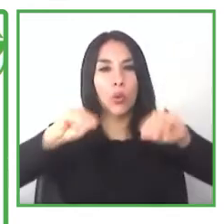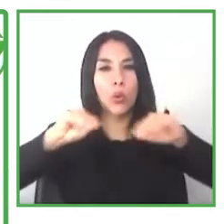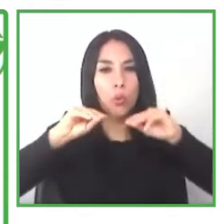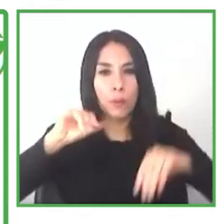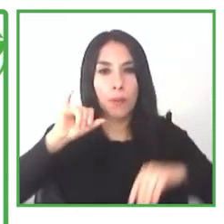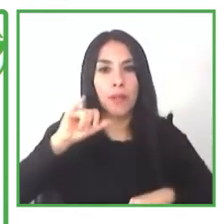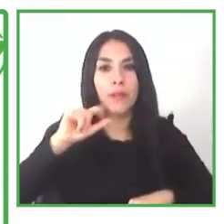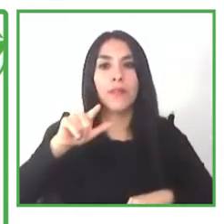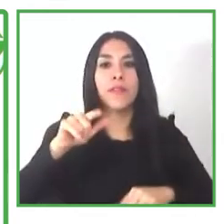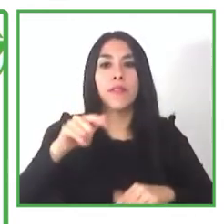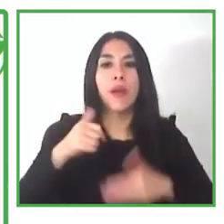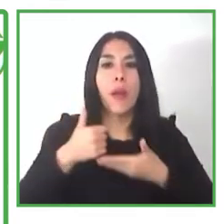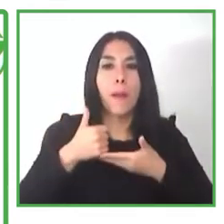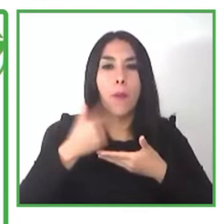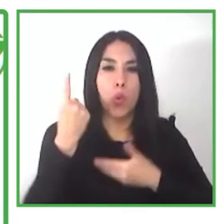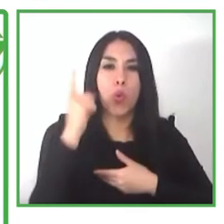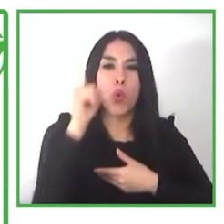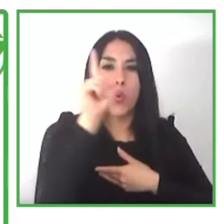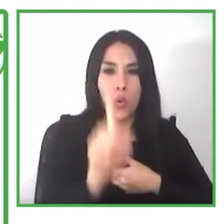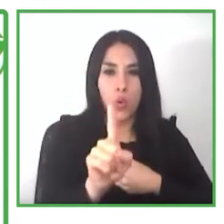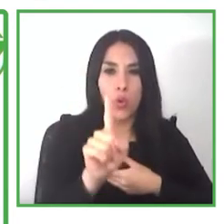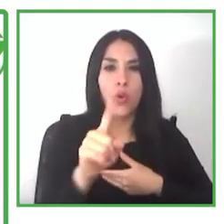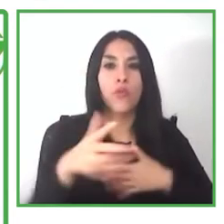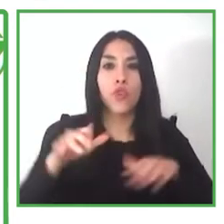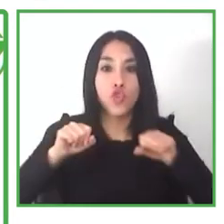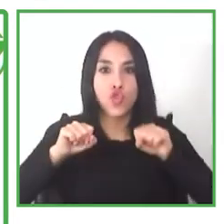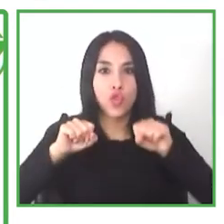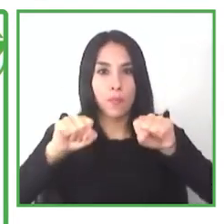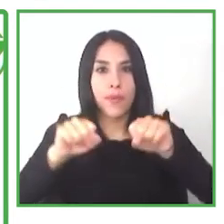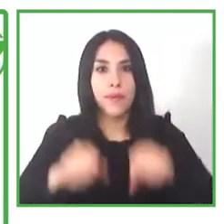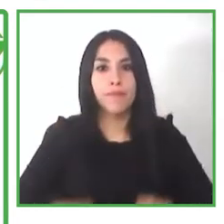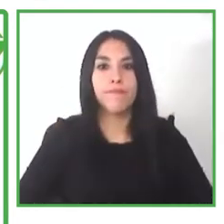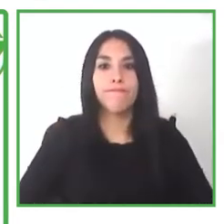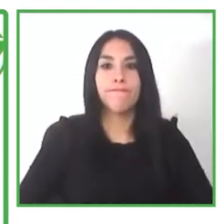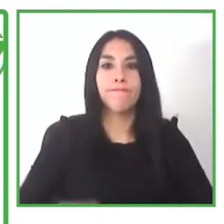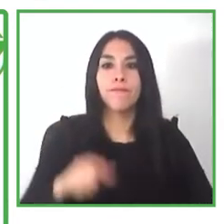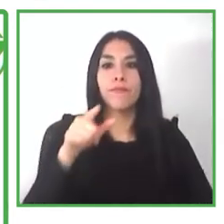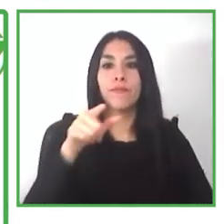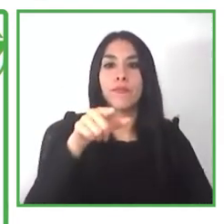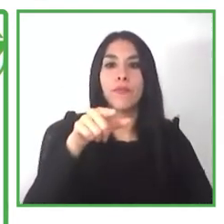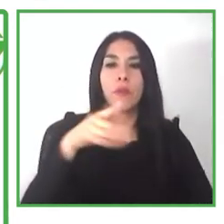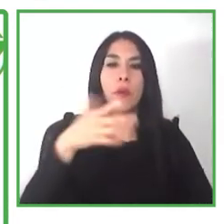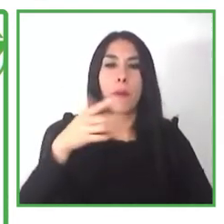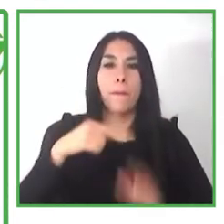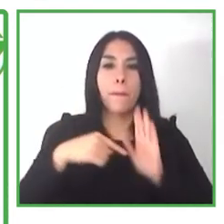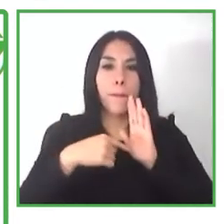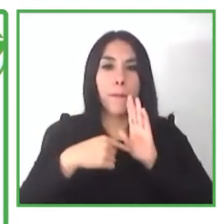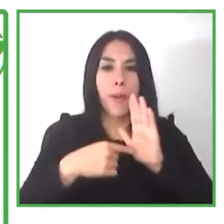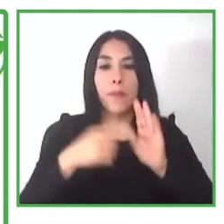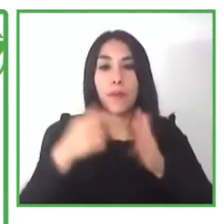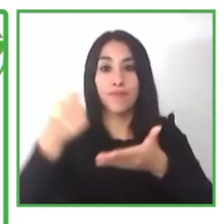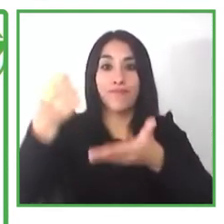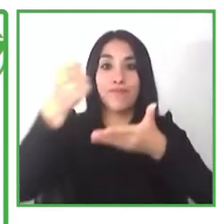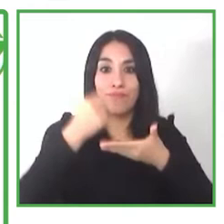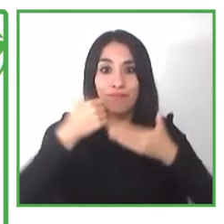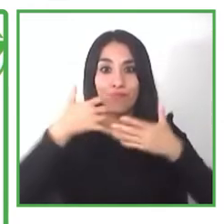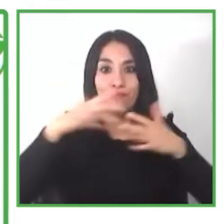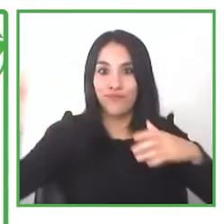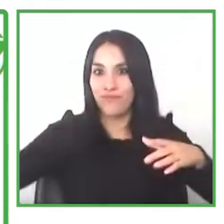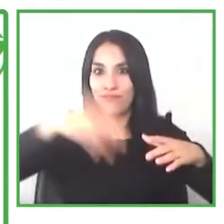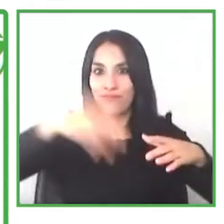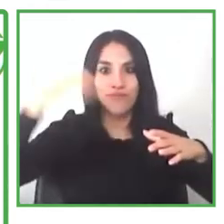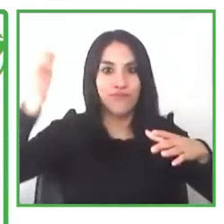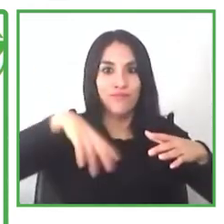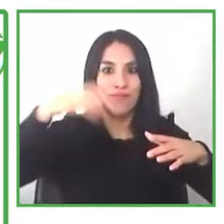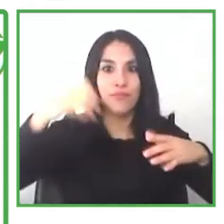goal that was as a packer maybe not in all the countries that you you belong this